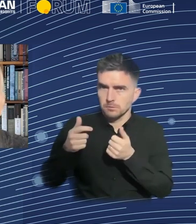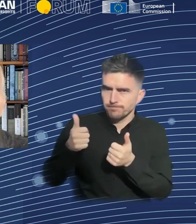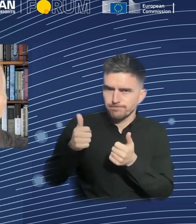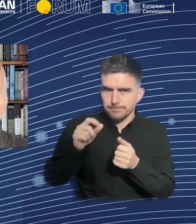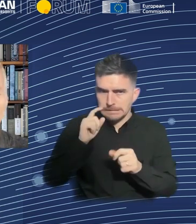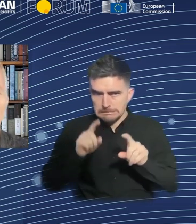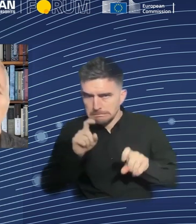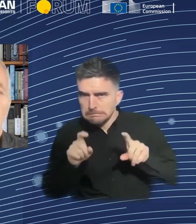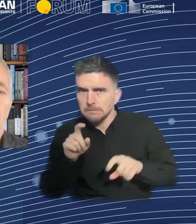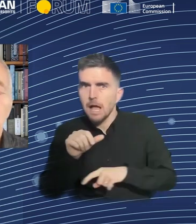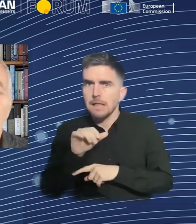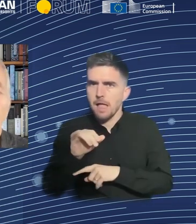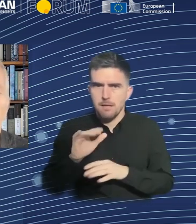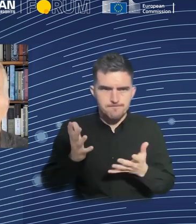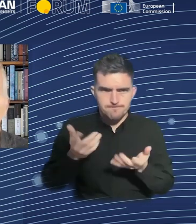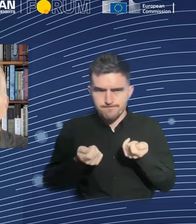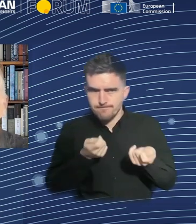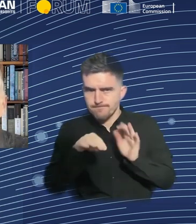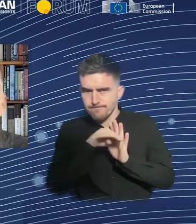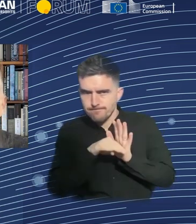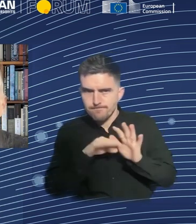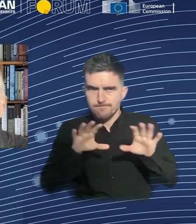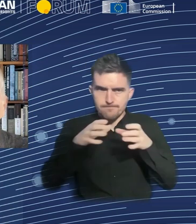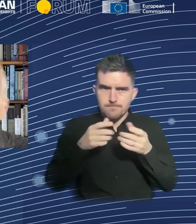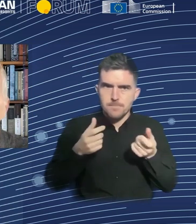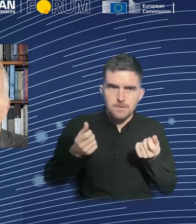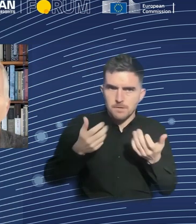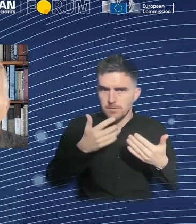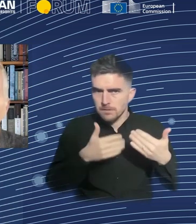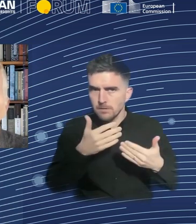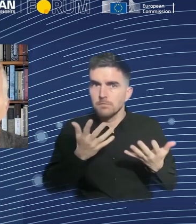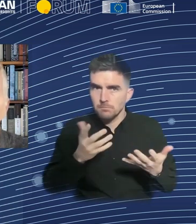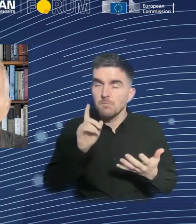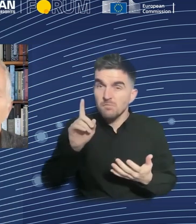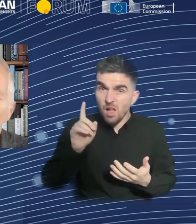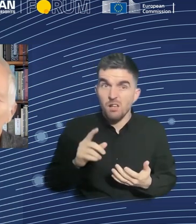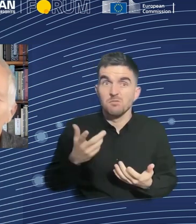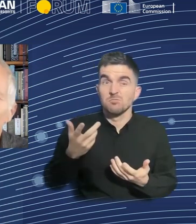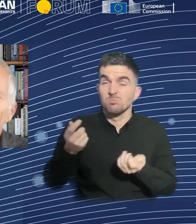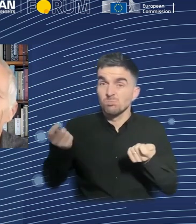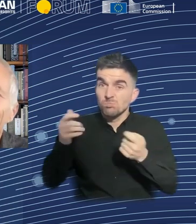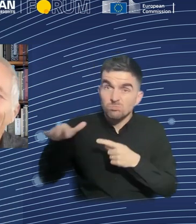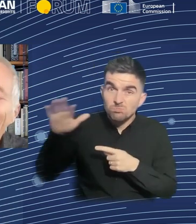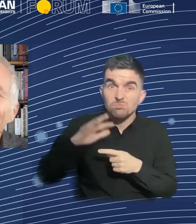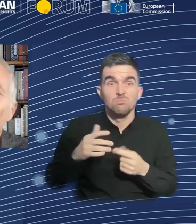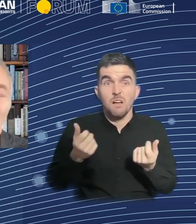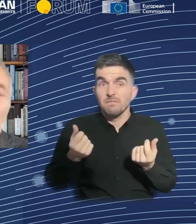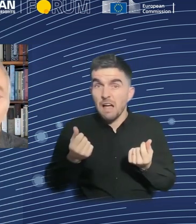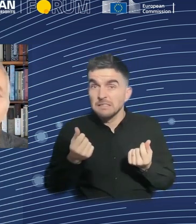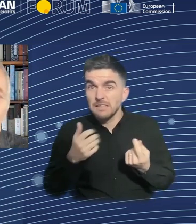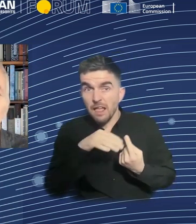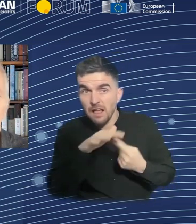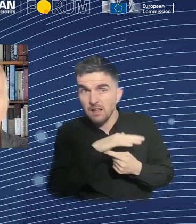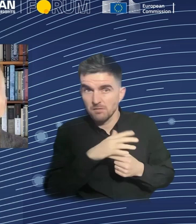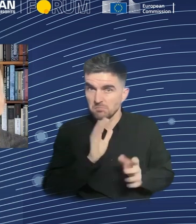objective. Attempts at governance, such as ESG, have largely failed because they're just kind of added on.